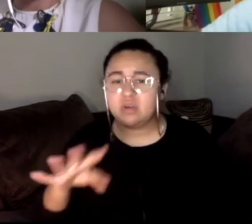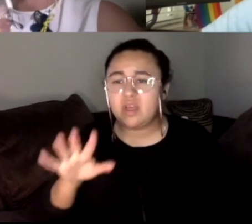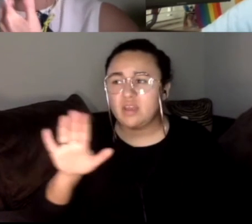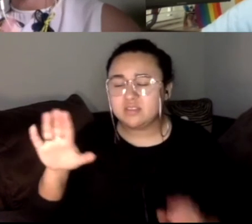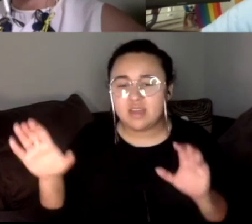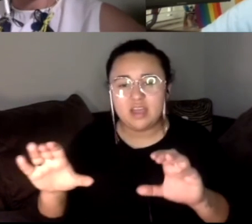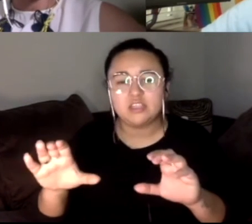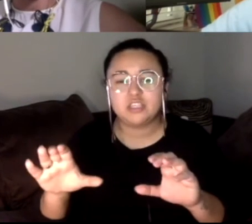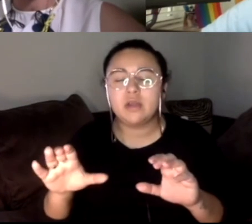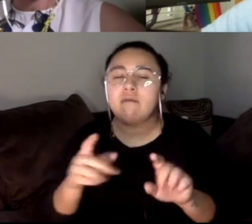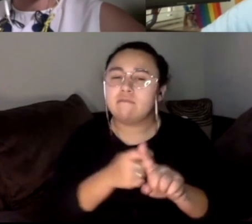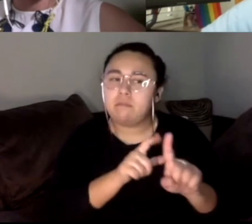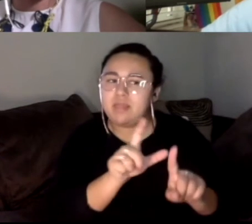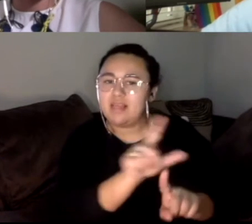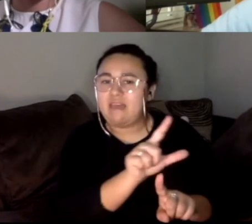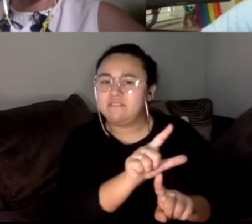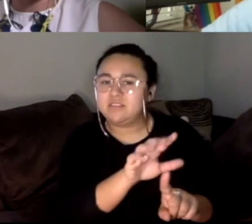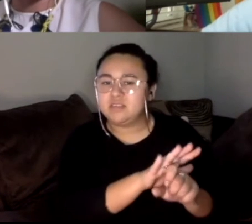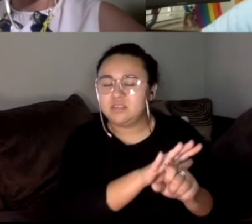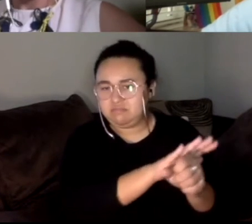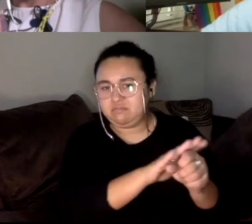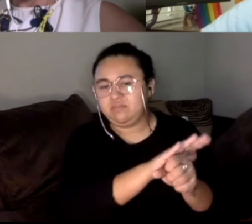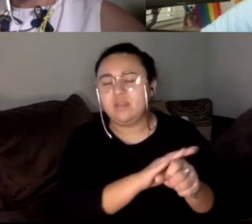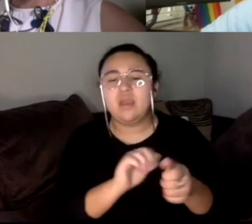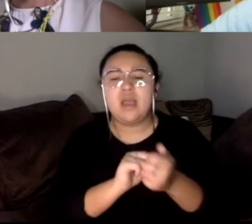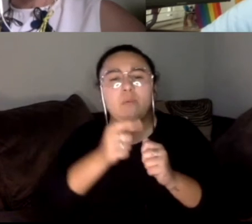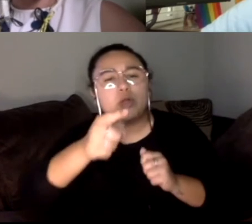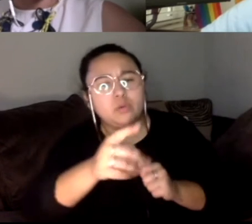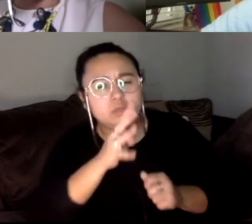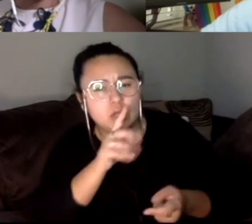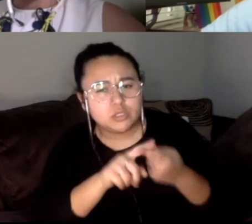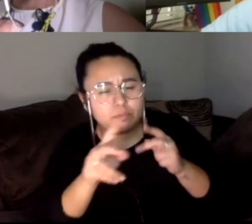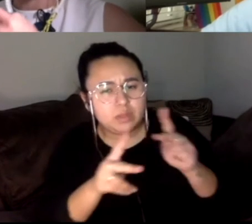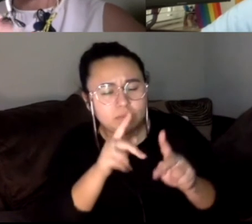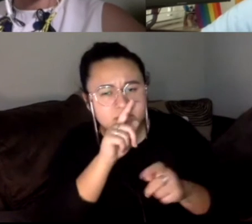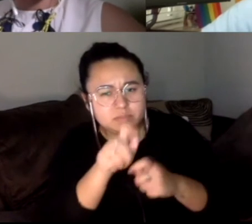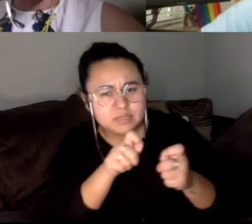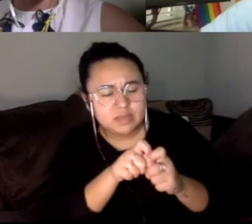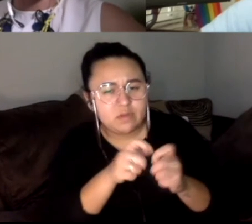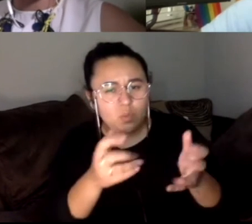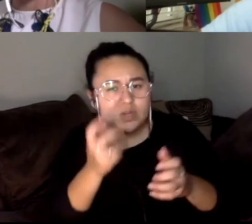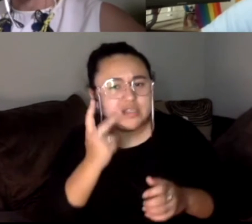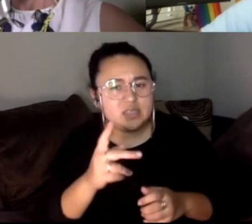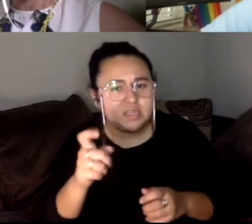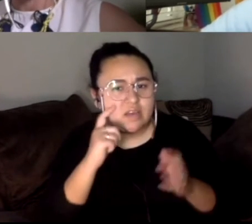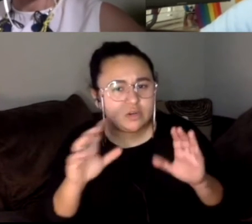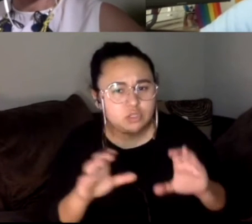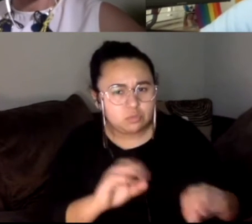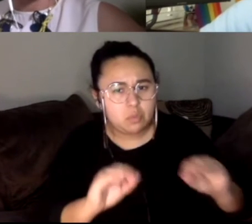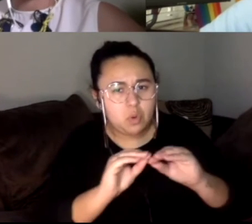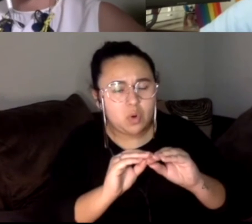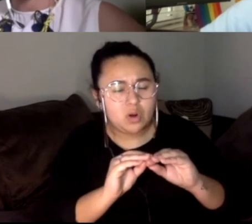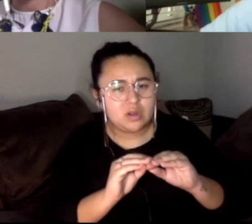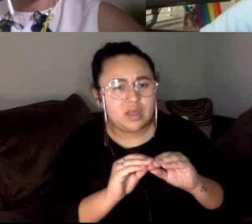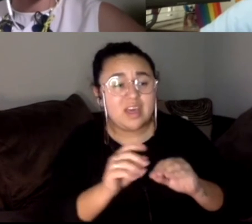So what, how is it that you're speaking to people specifically who want to see the governor do more are really unhappy